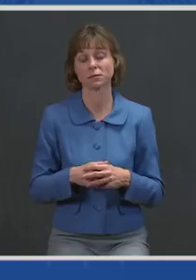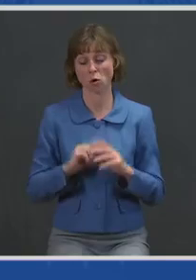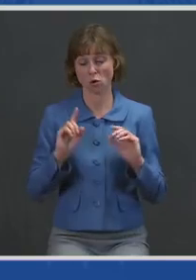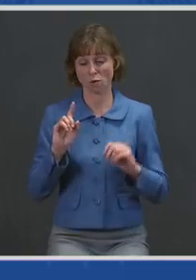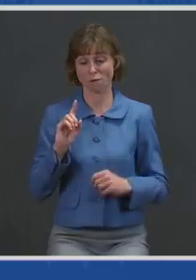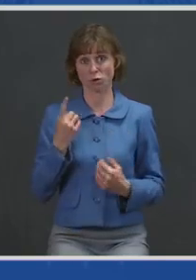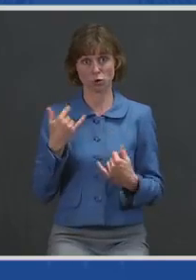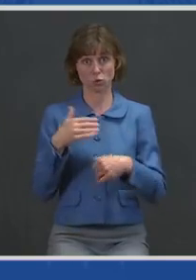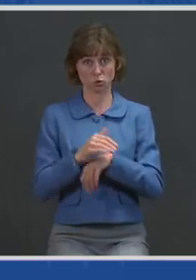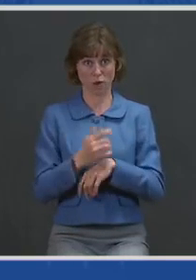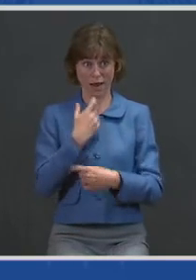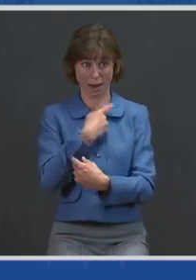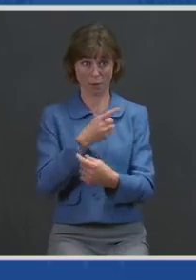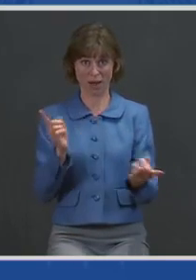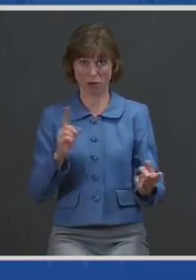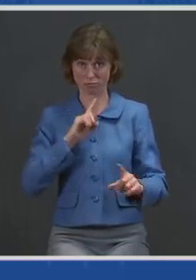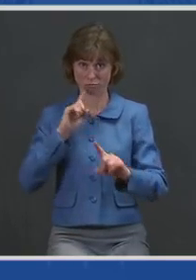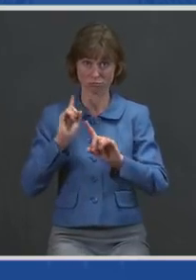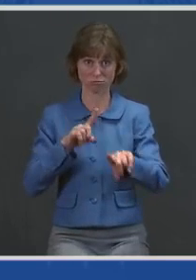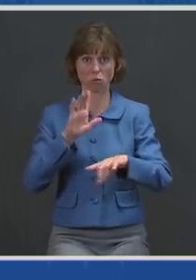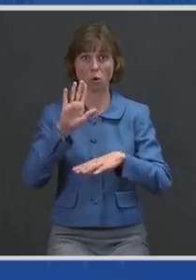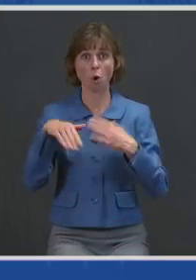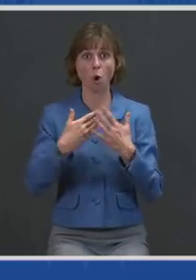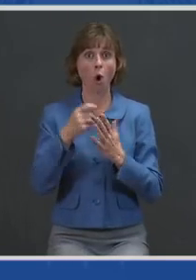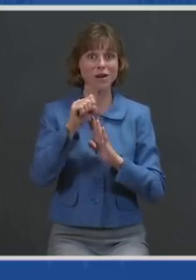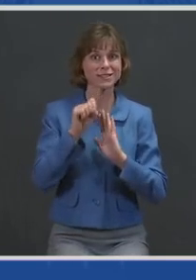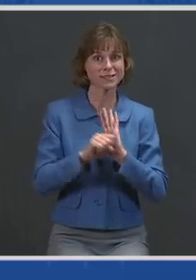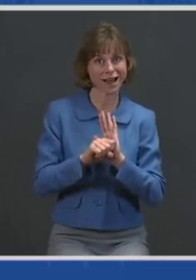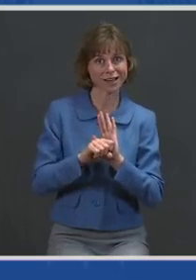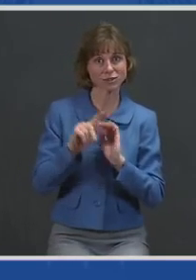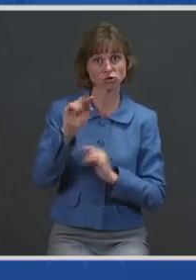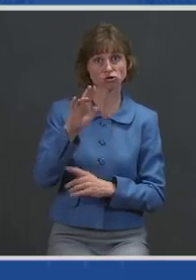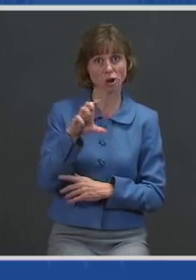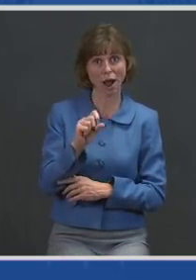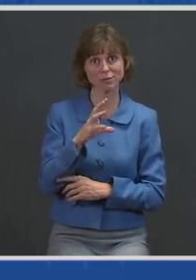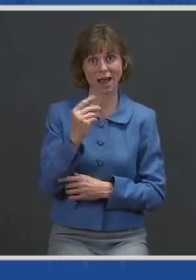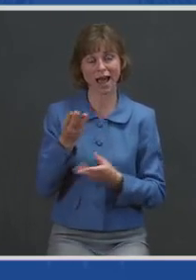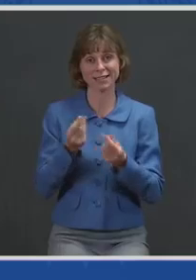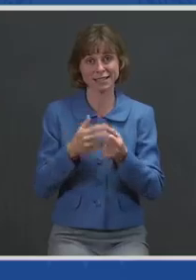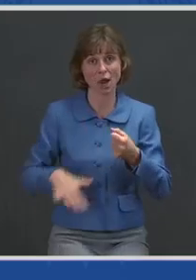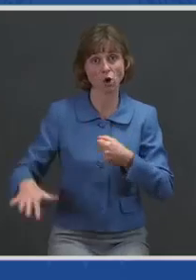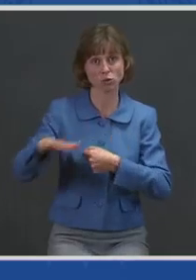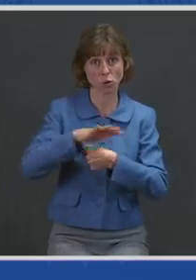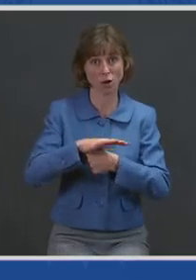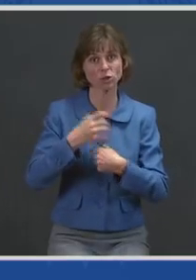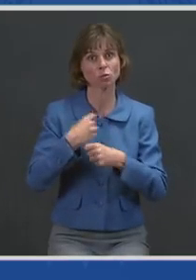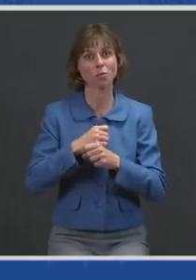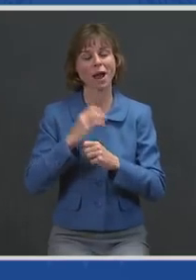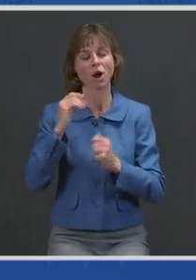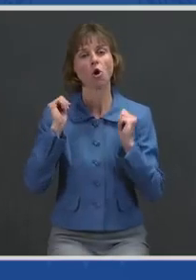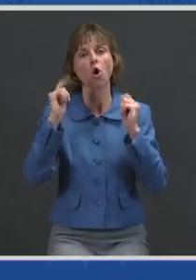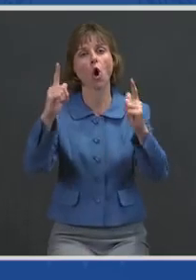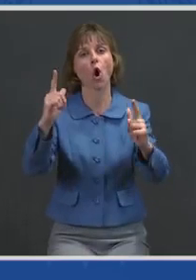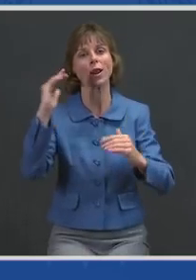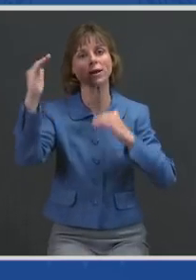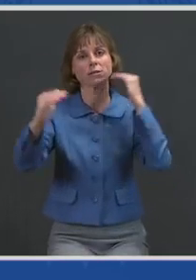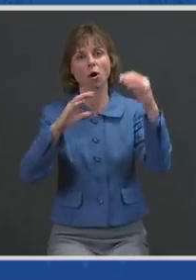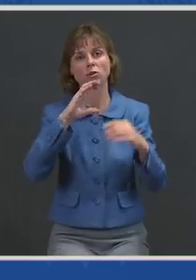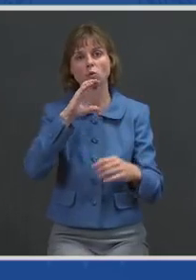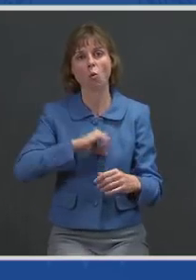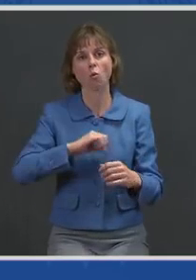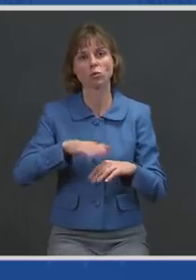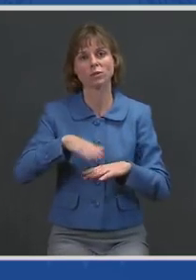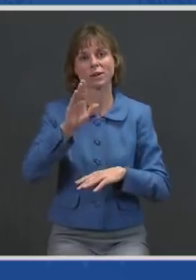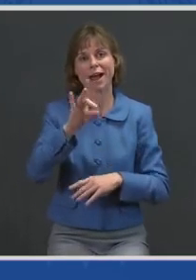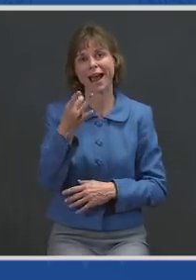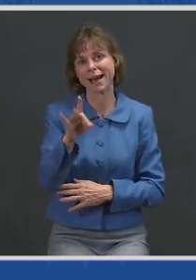announcing that I will direct all states, tribes, and territories to make all adults, people 18 and over, eligible